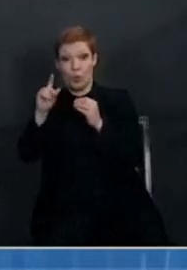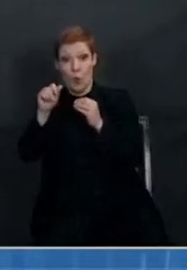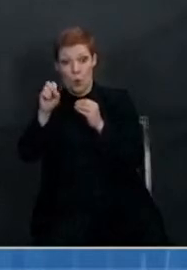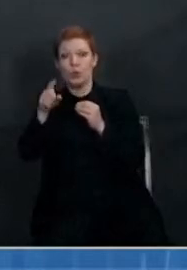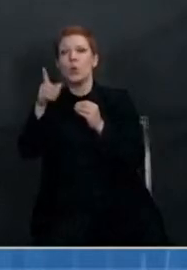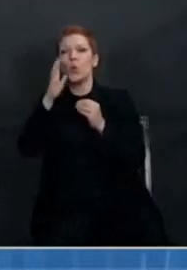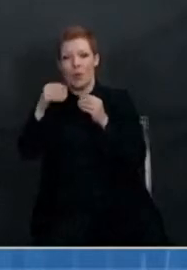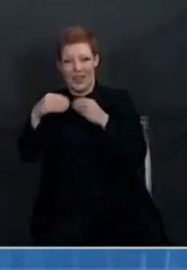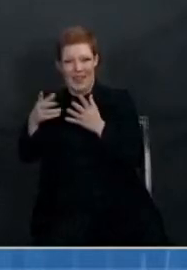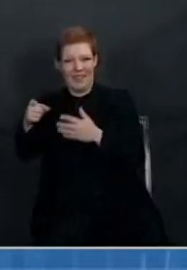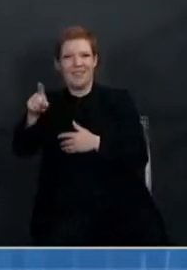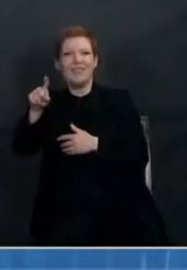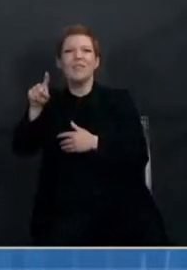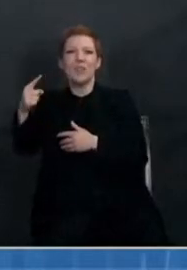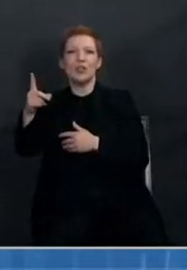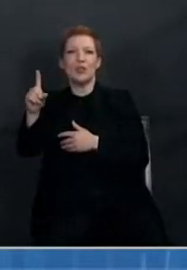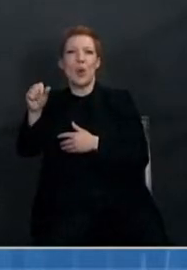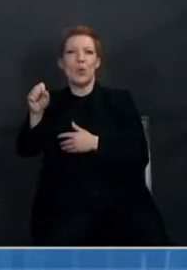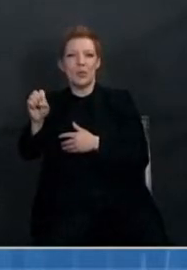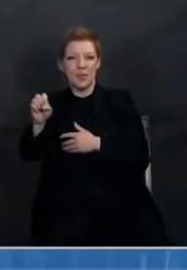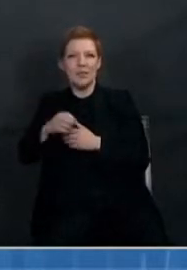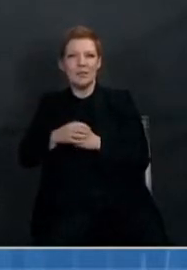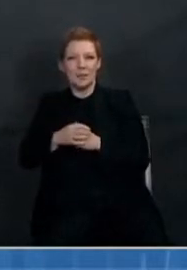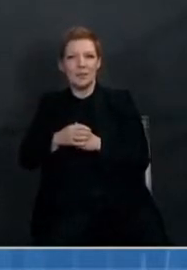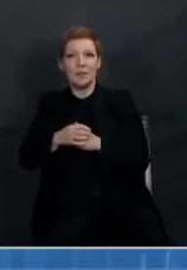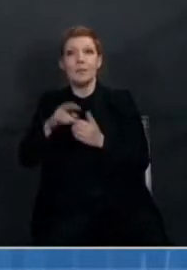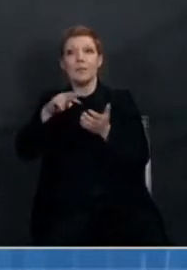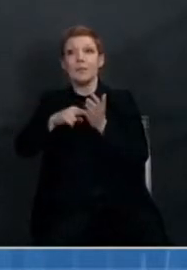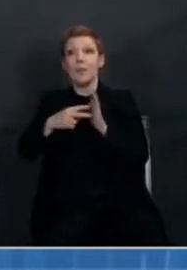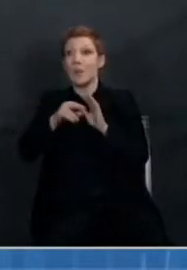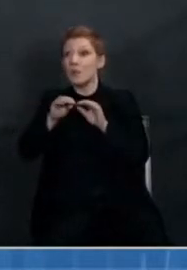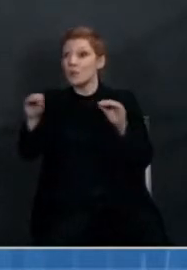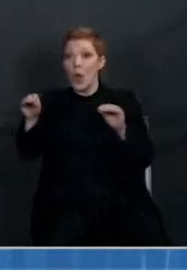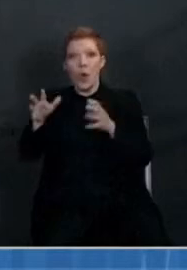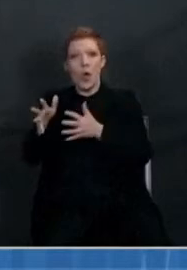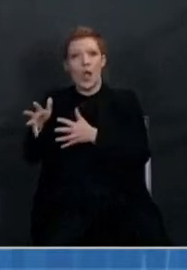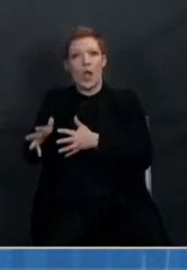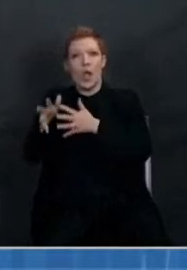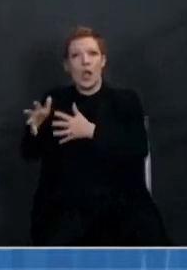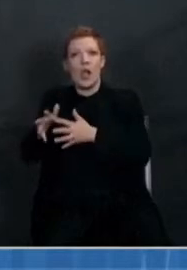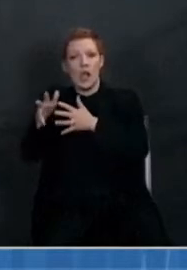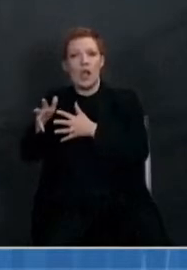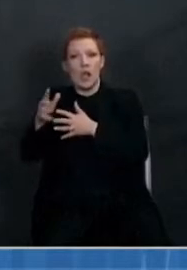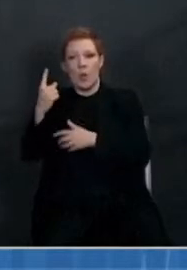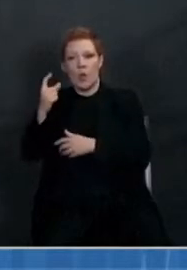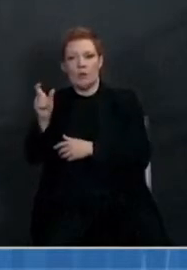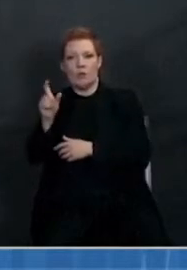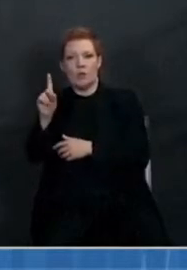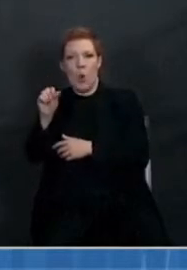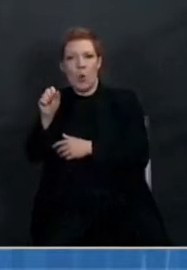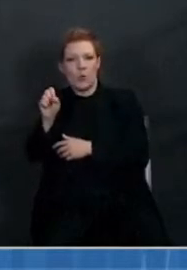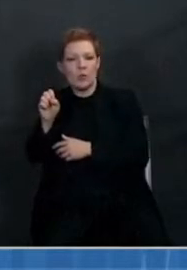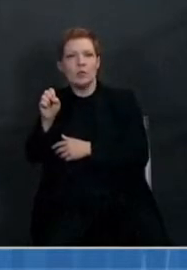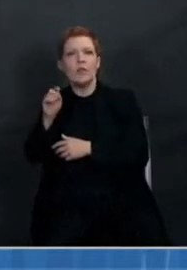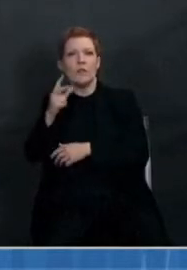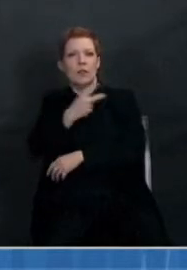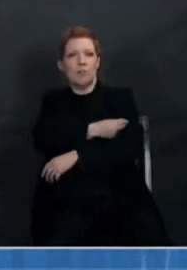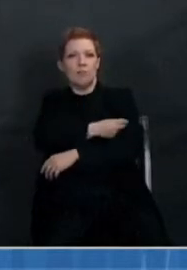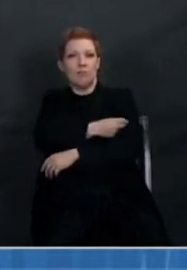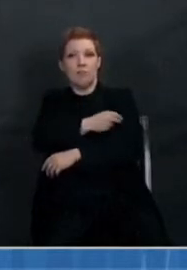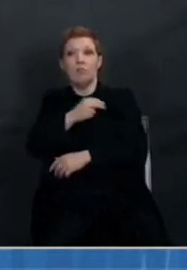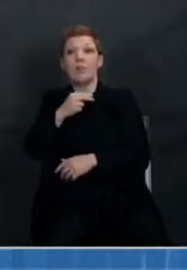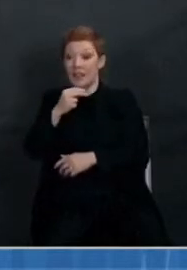first doses in this way. There are no doses that are hanging around a dose that's available is going to go into